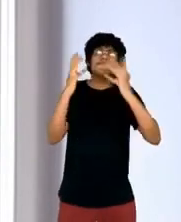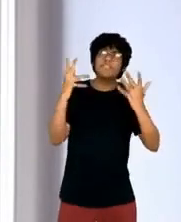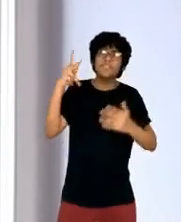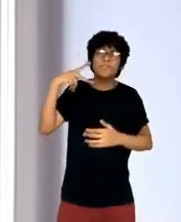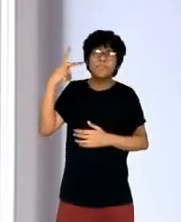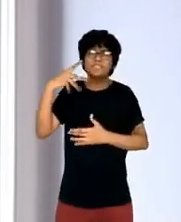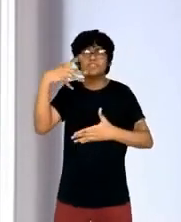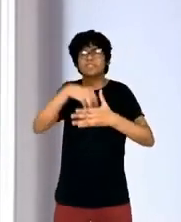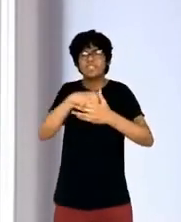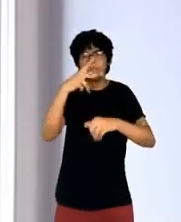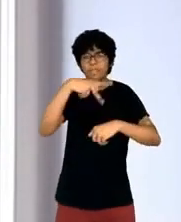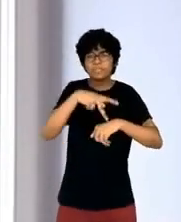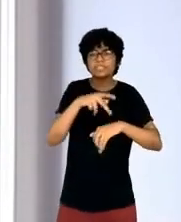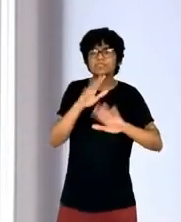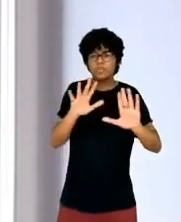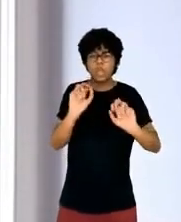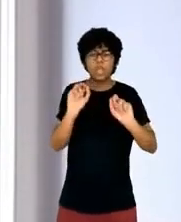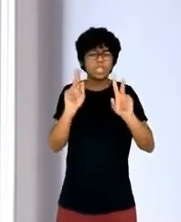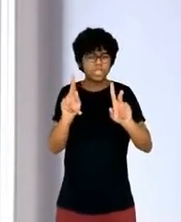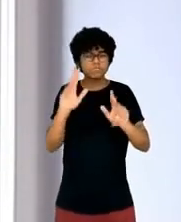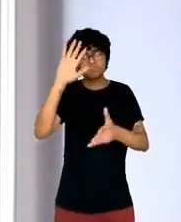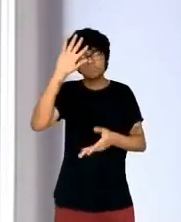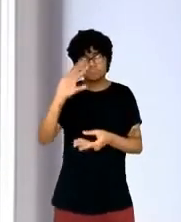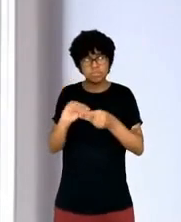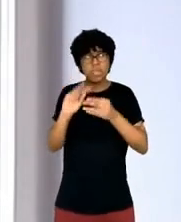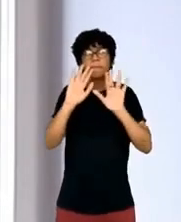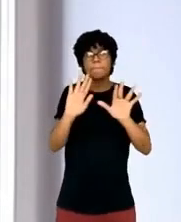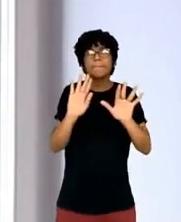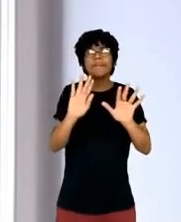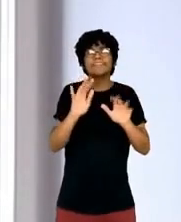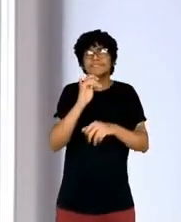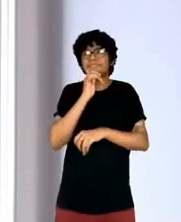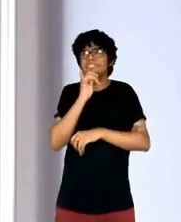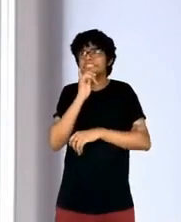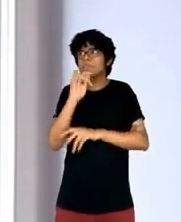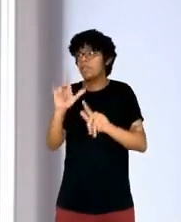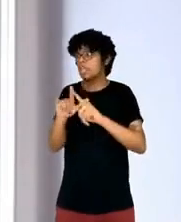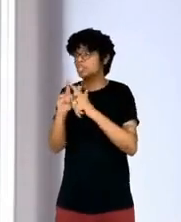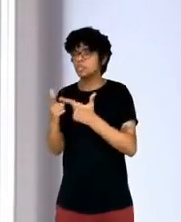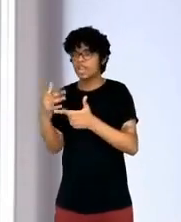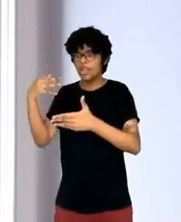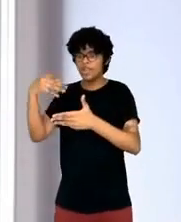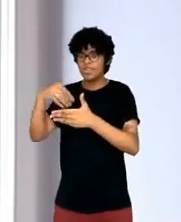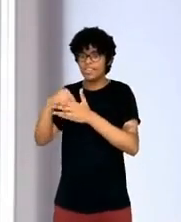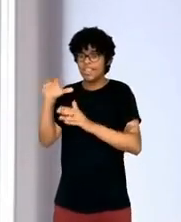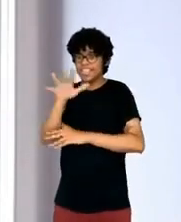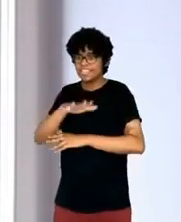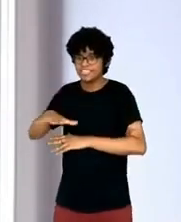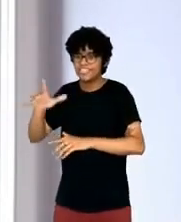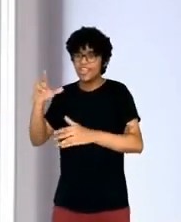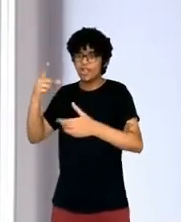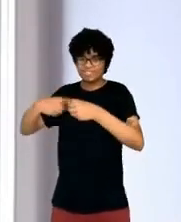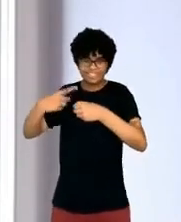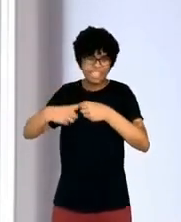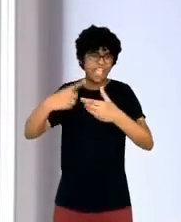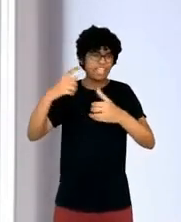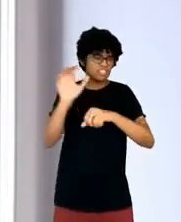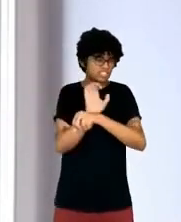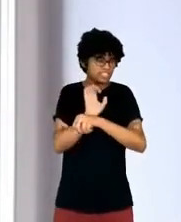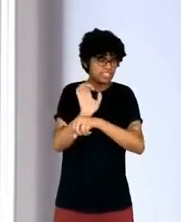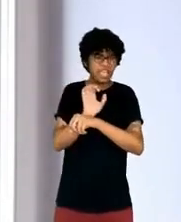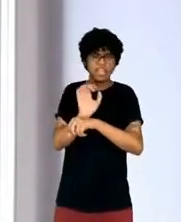national desks at regional and local press have diminished or gone away, it starts to make much more sense to think about